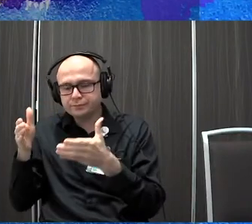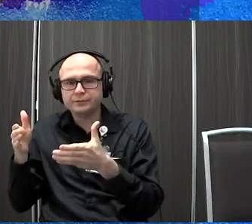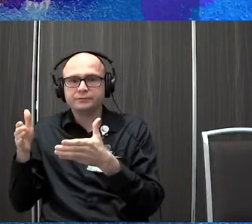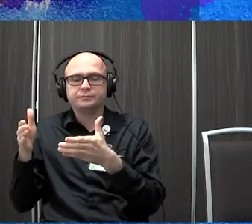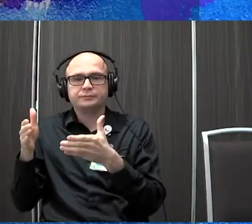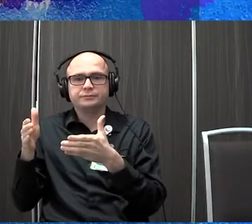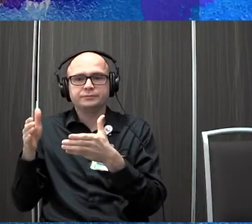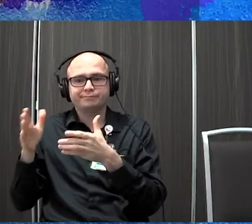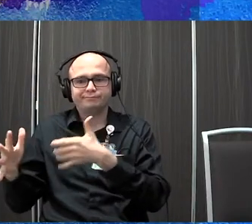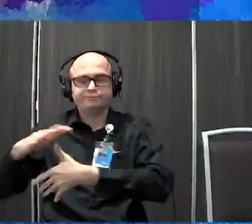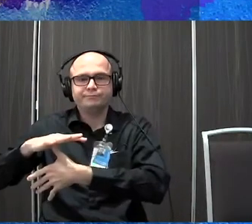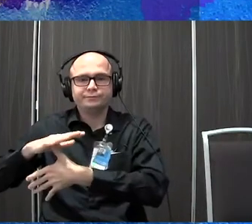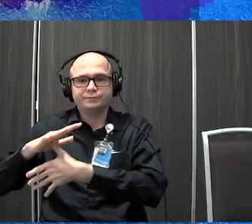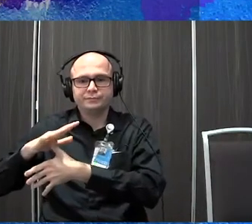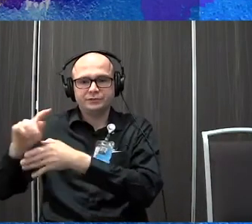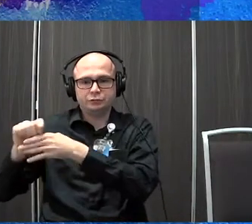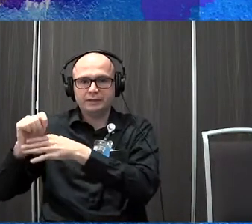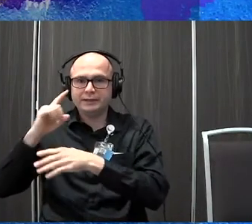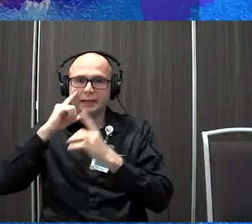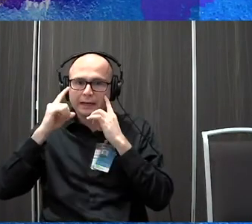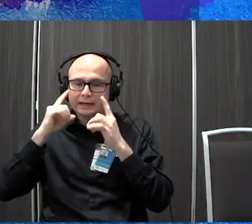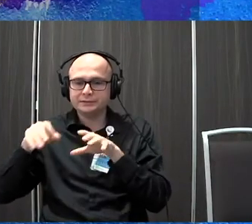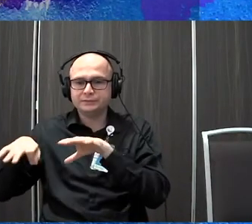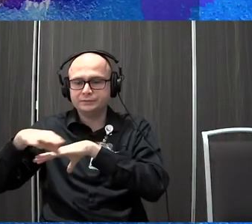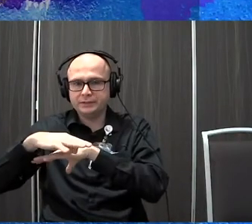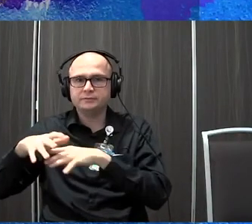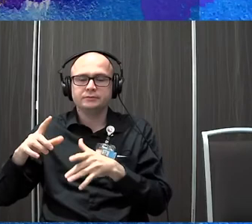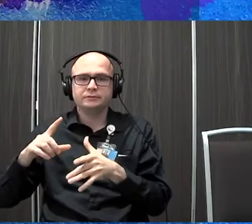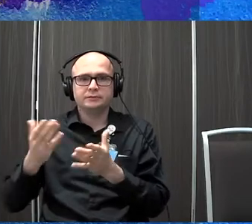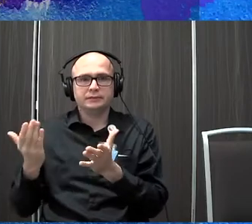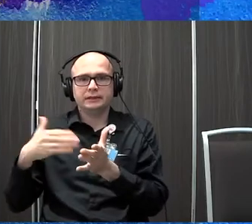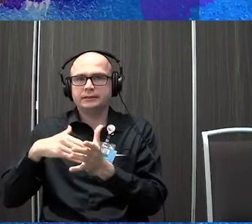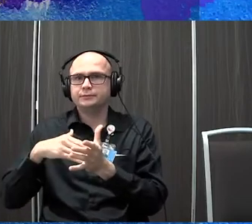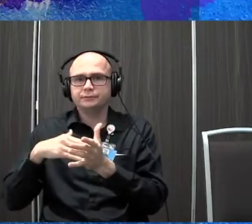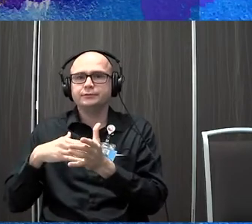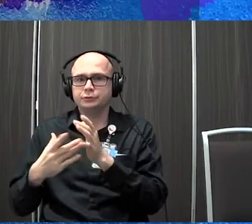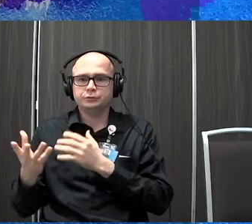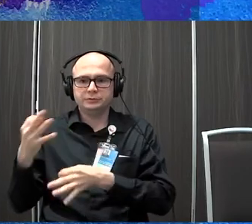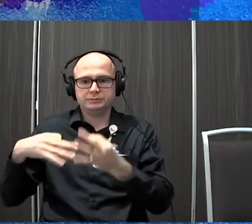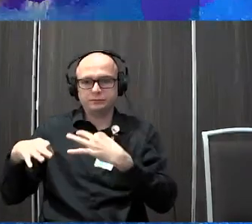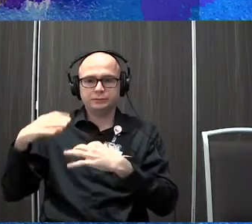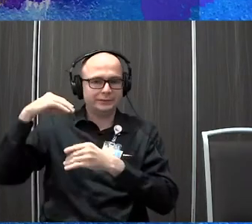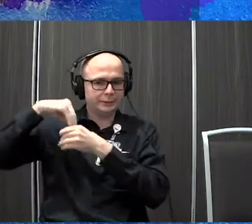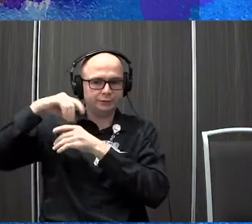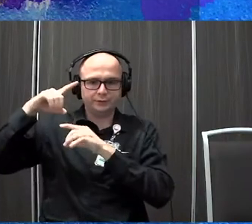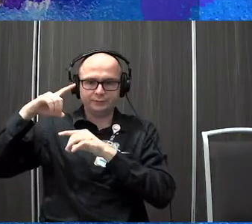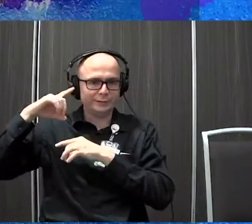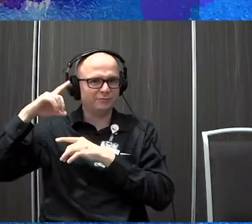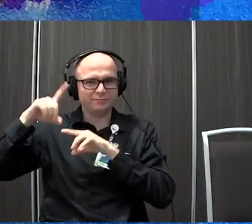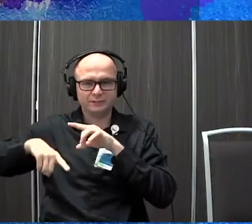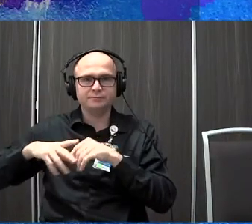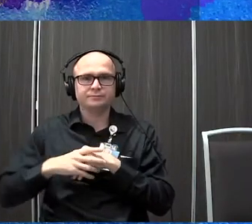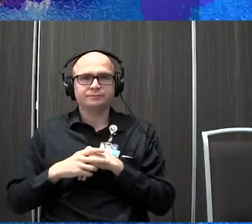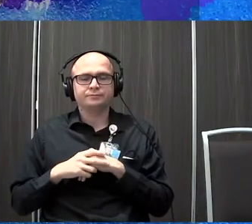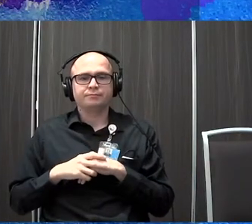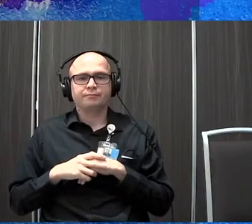retrain the eyes and the feet to kick in and substitute for what the inner ears cannot do. Okay. From a